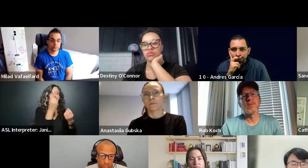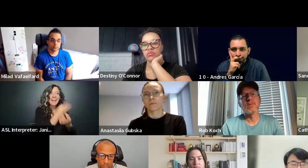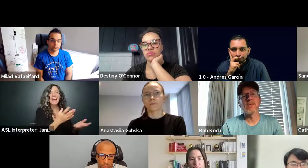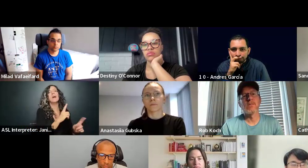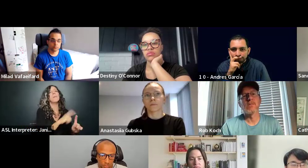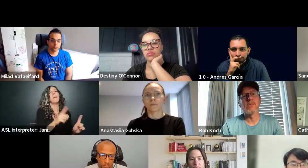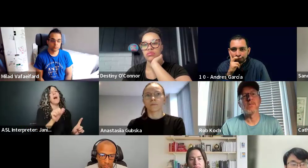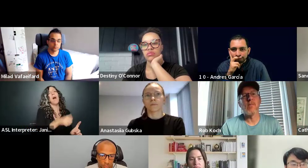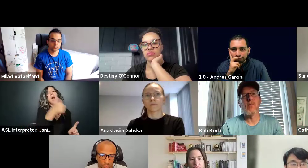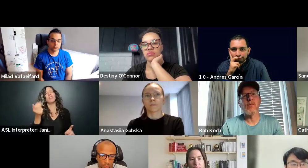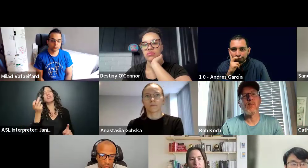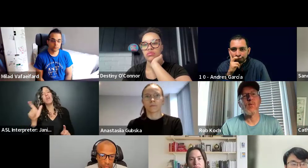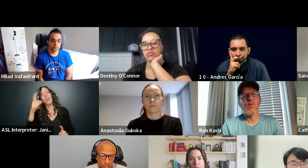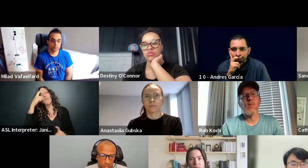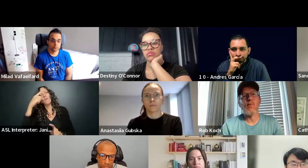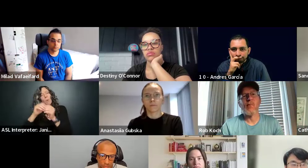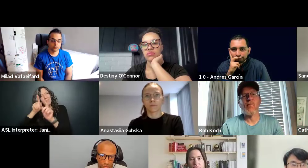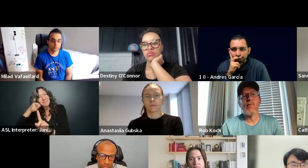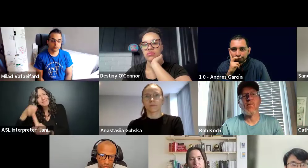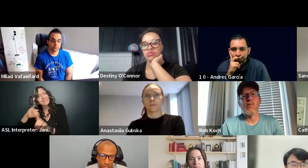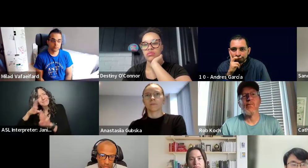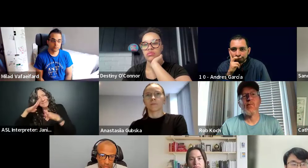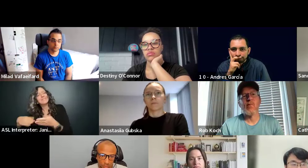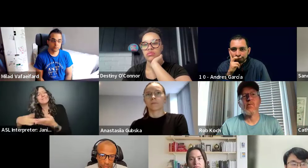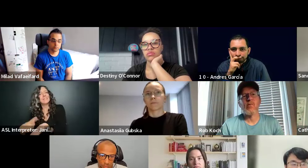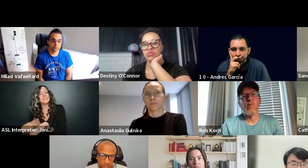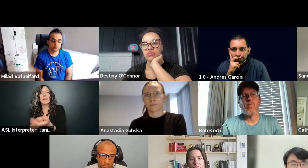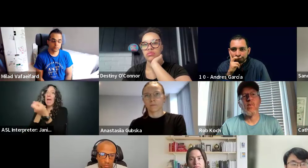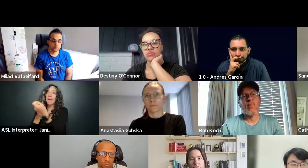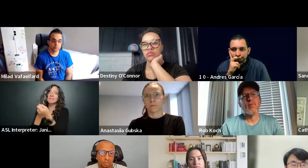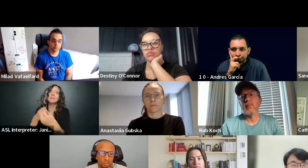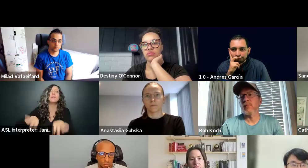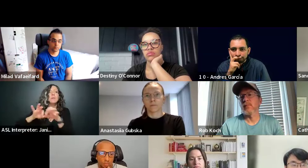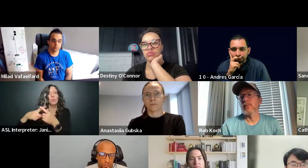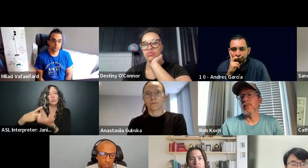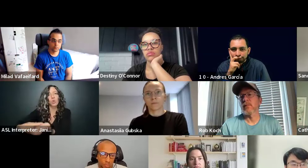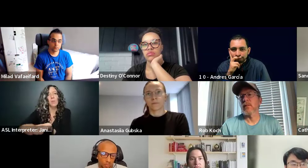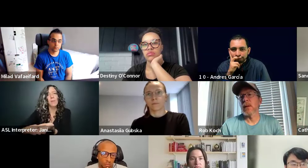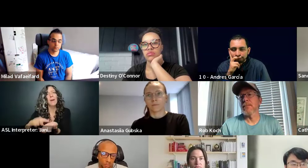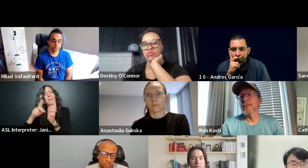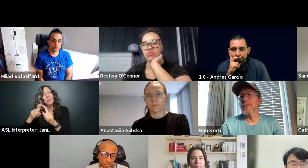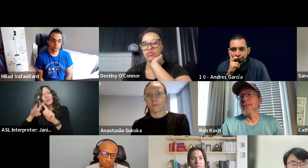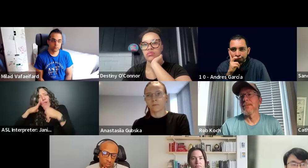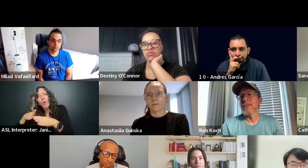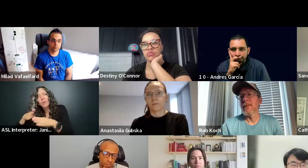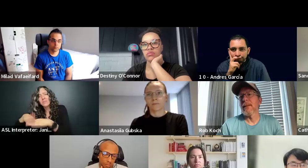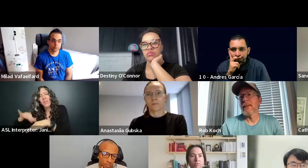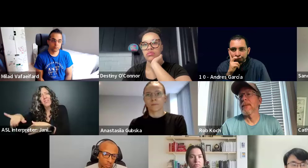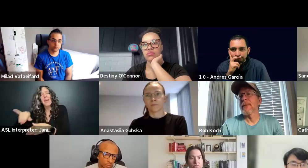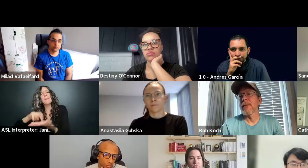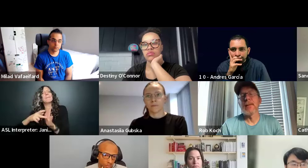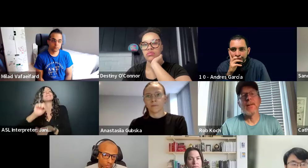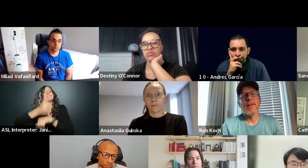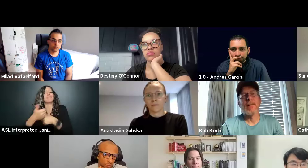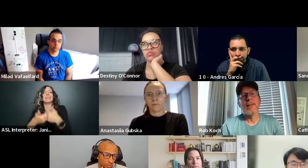have like, very focused discussions, because I think like advocacy is something important. And we need to be focused on that. So